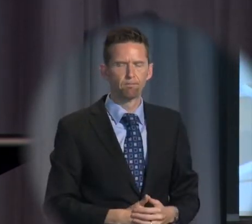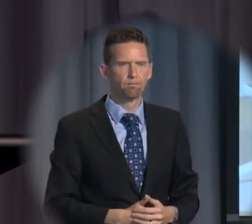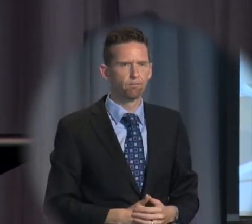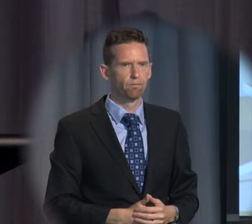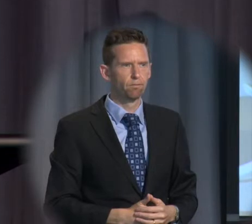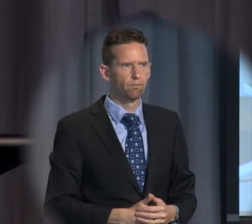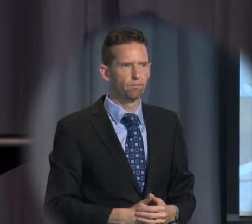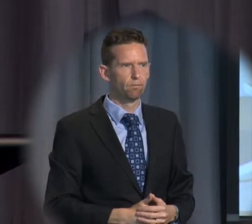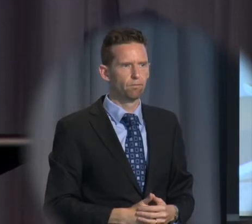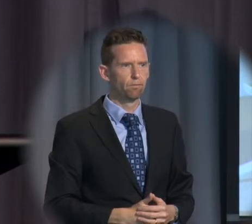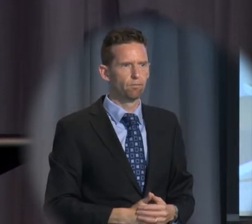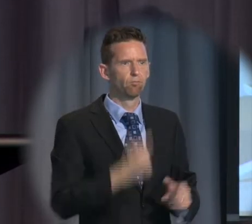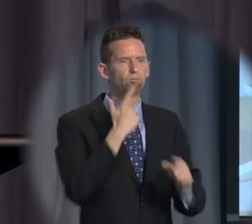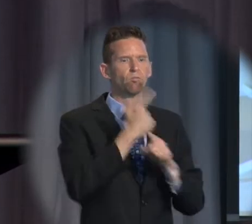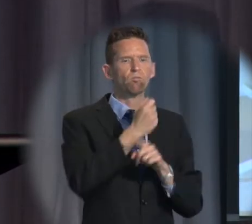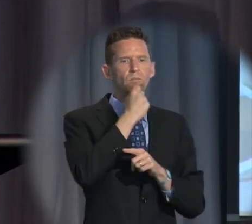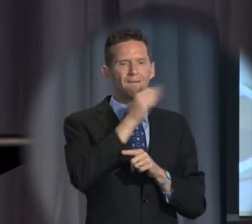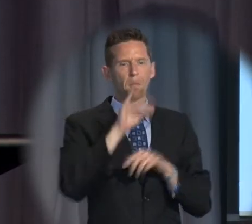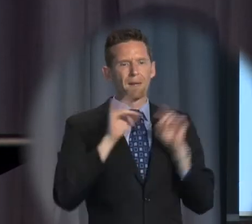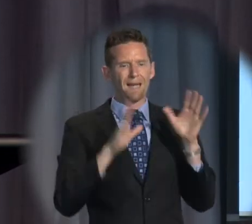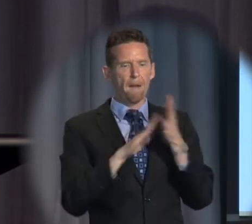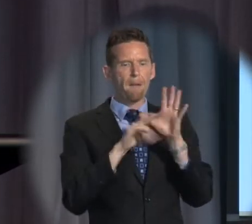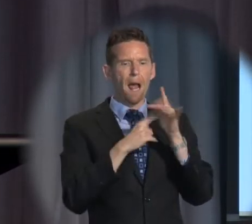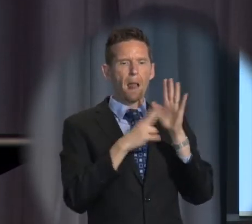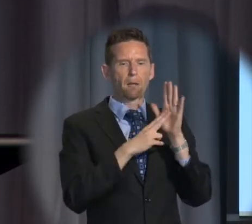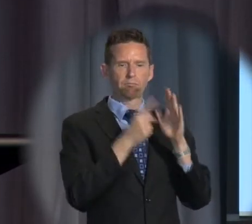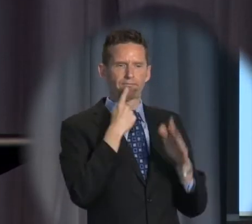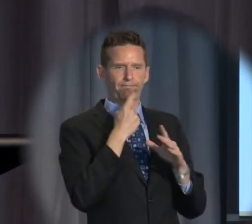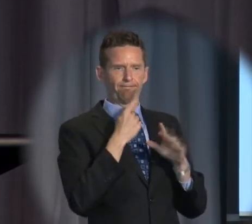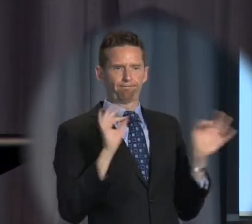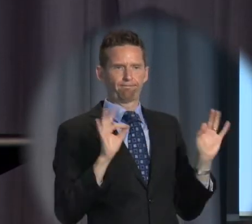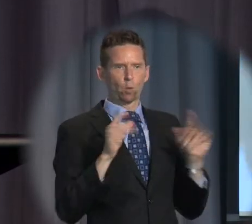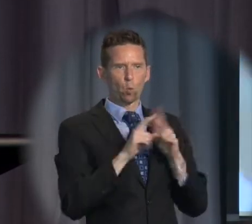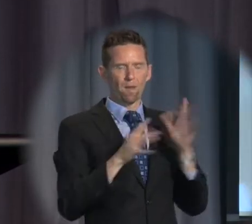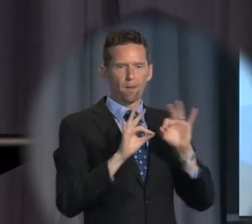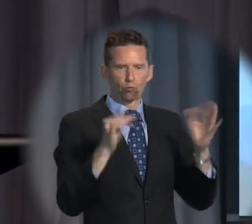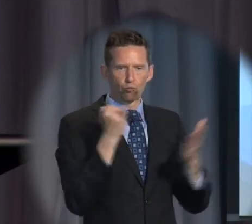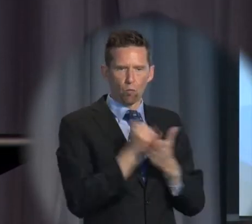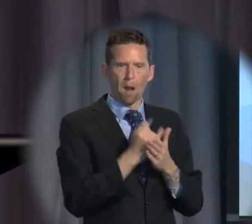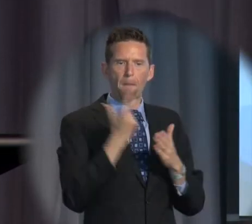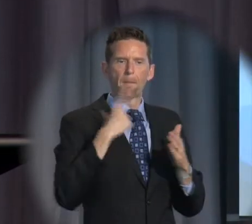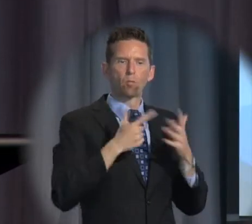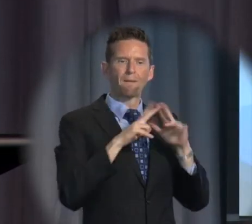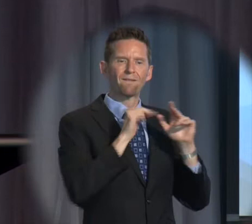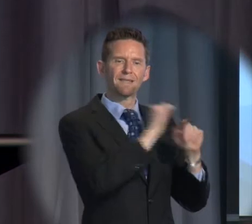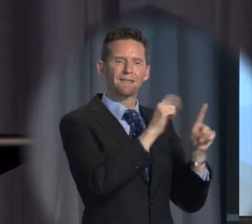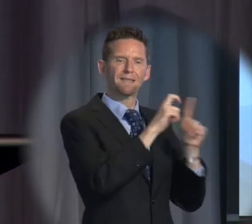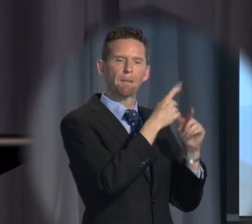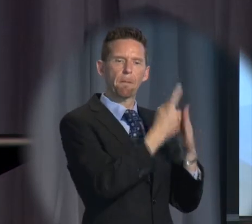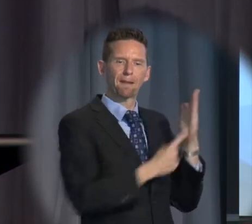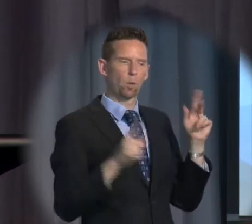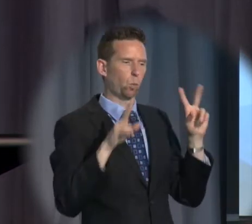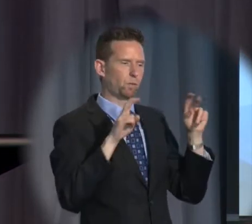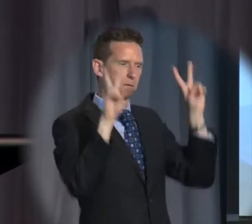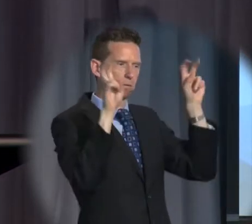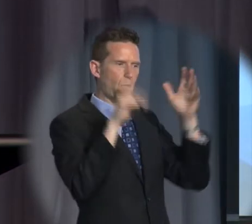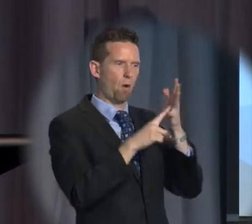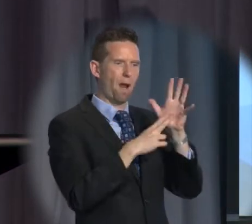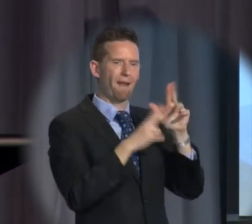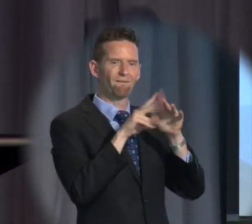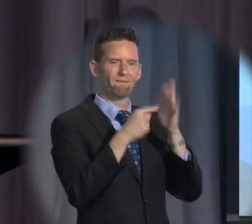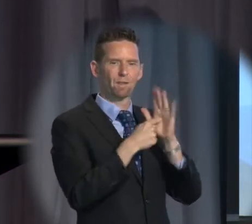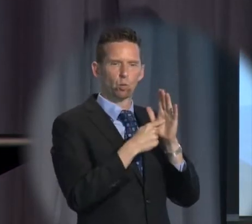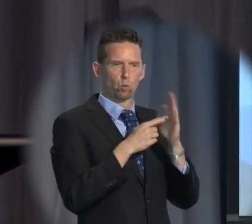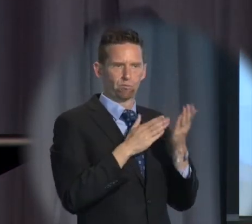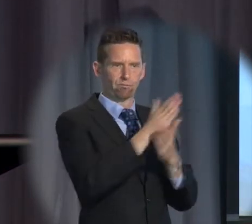From the very beginning, Merlin denied doing anything wrong. But due to his disability, he was deemed unfit to stand trial.